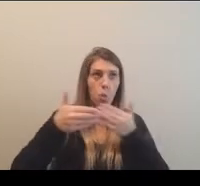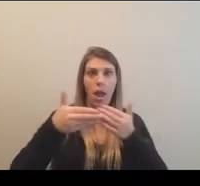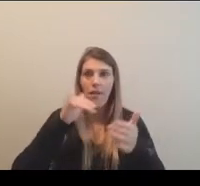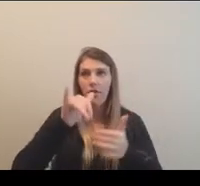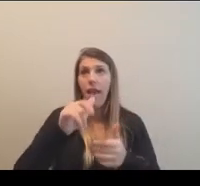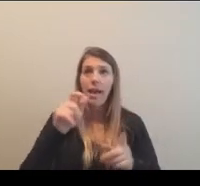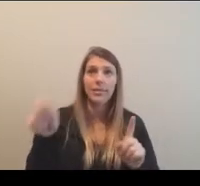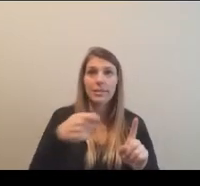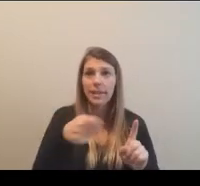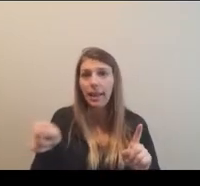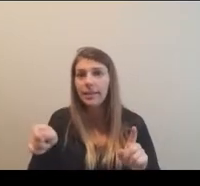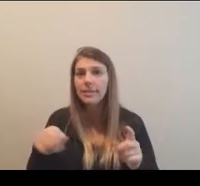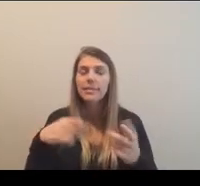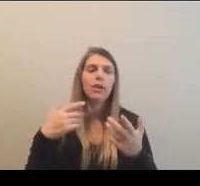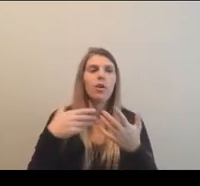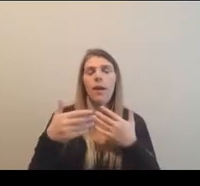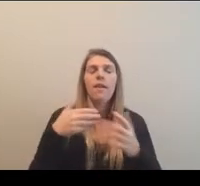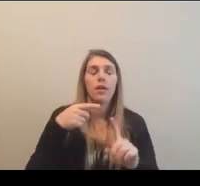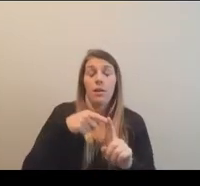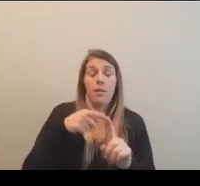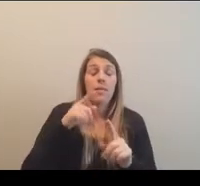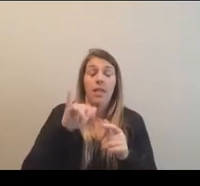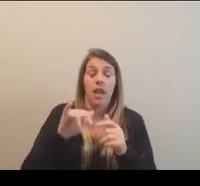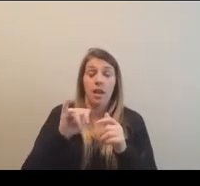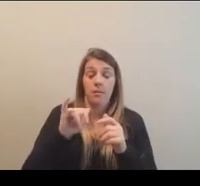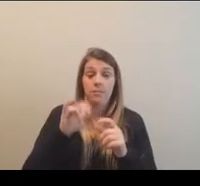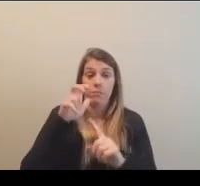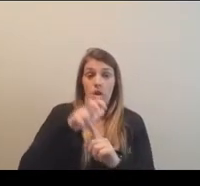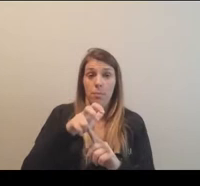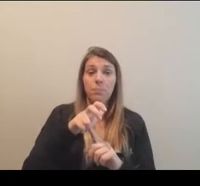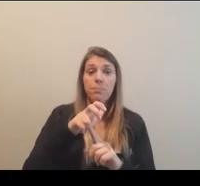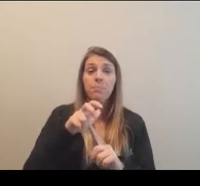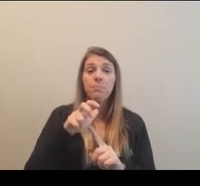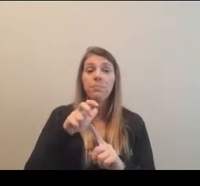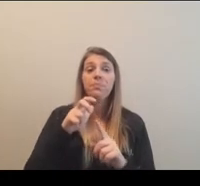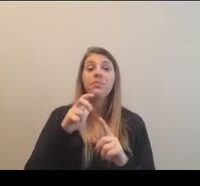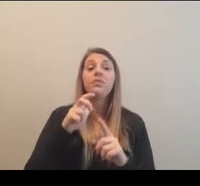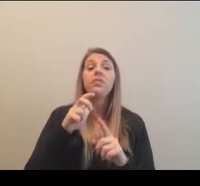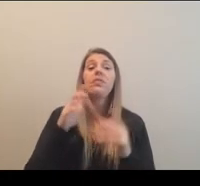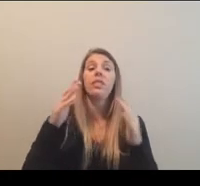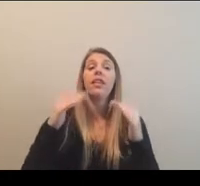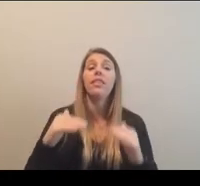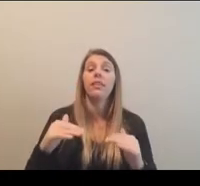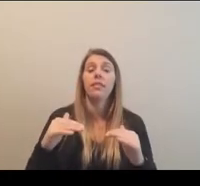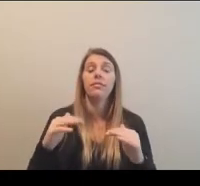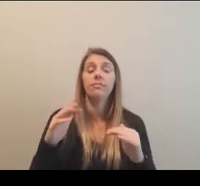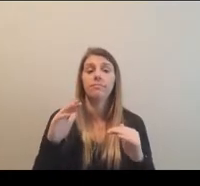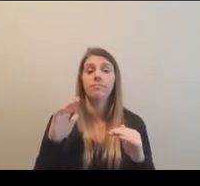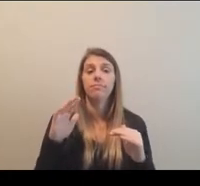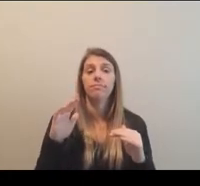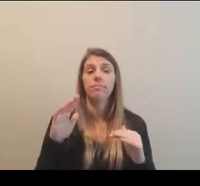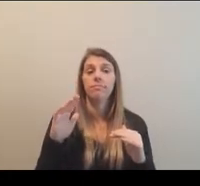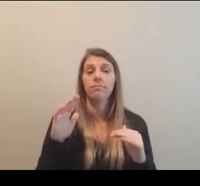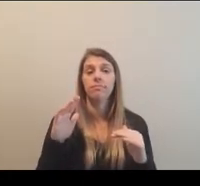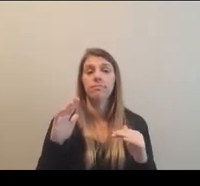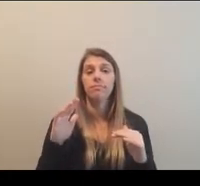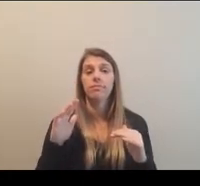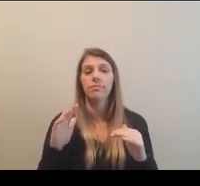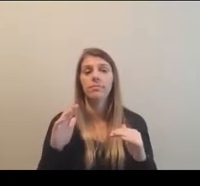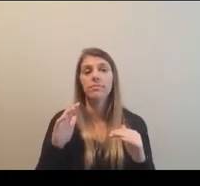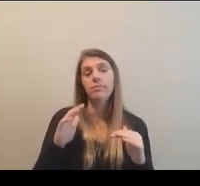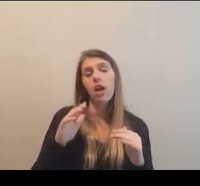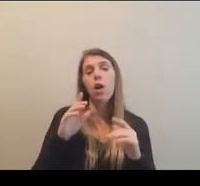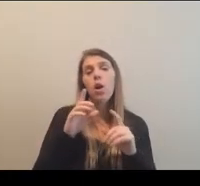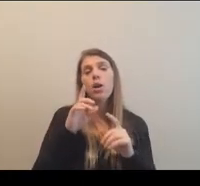tennis, um, those championships. Um, and then, um, finally that, um, then there's, uh,